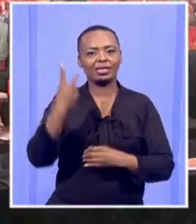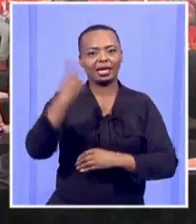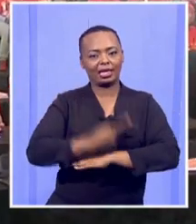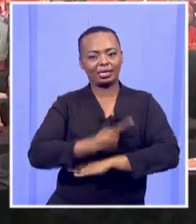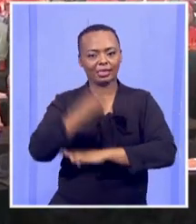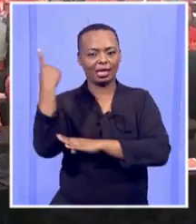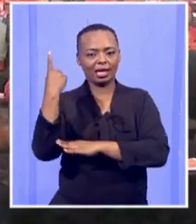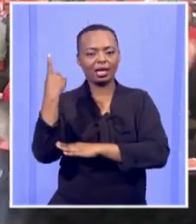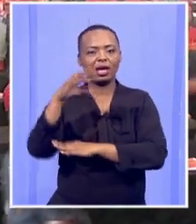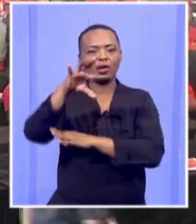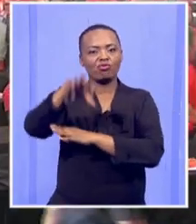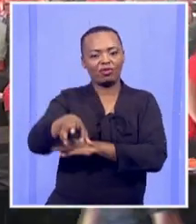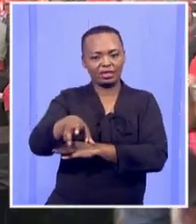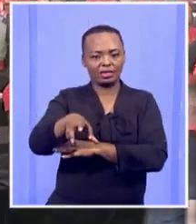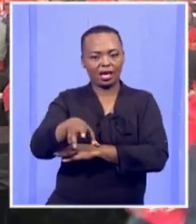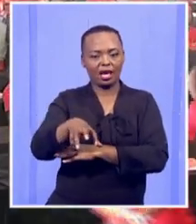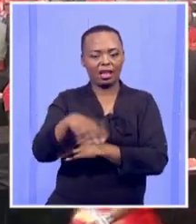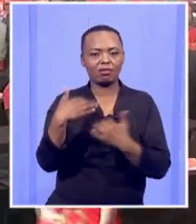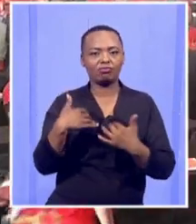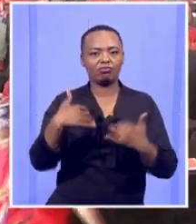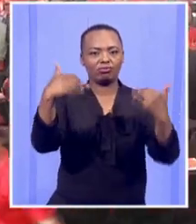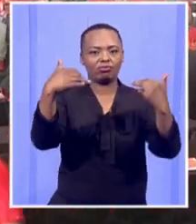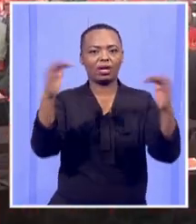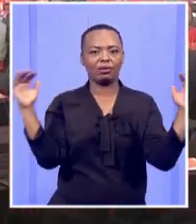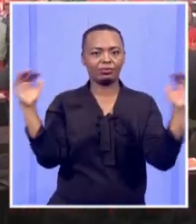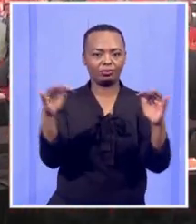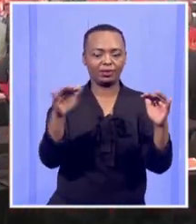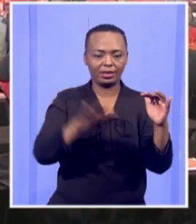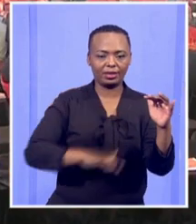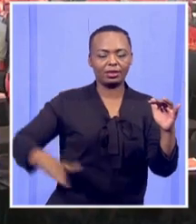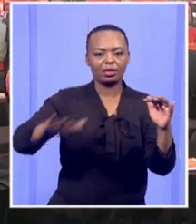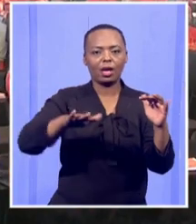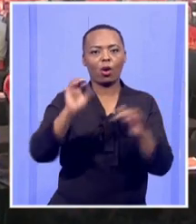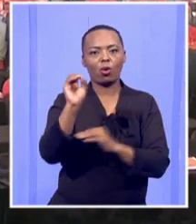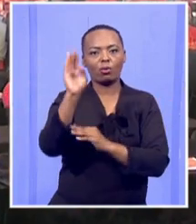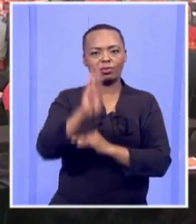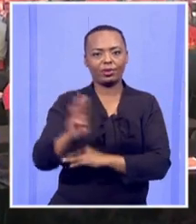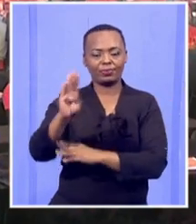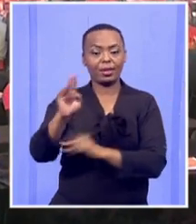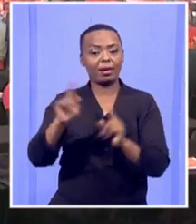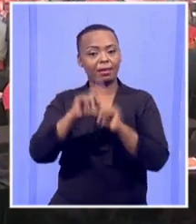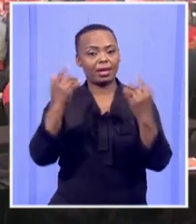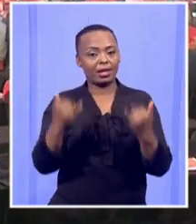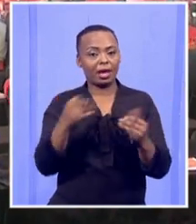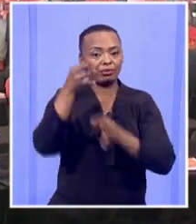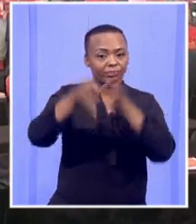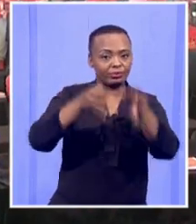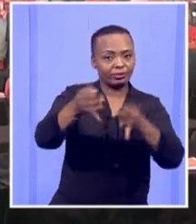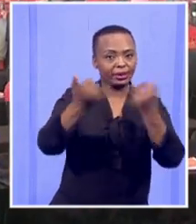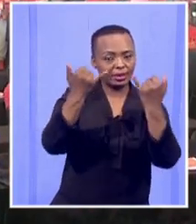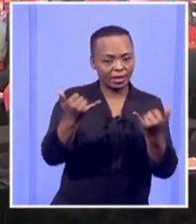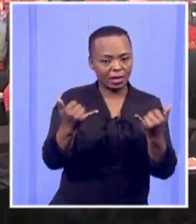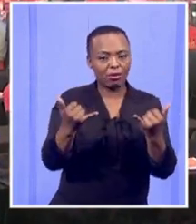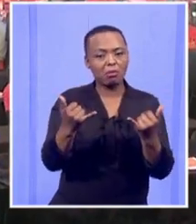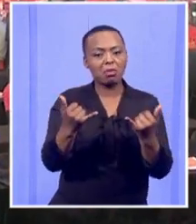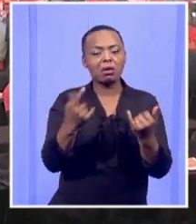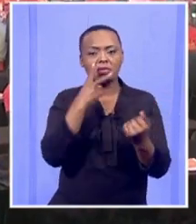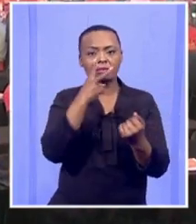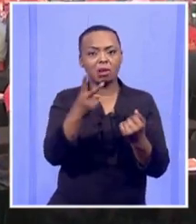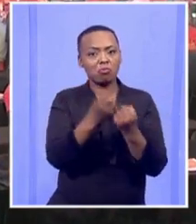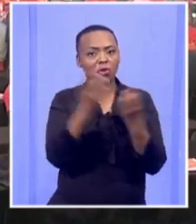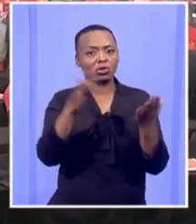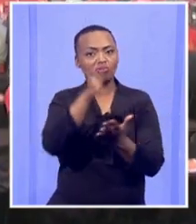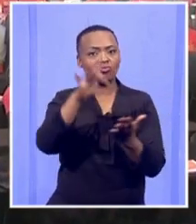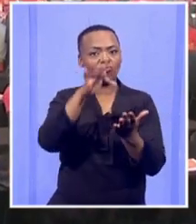of the provincial people's assembly here in the province. But what I can tell you is that several of these positions,